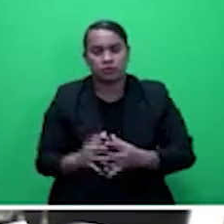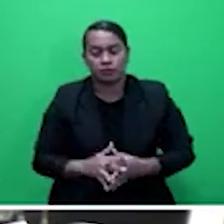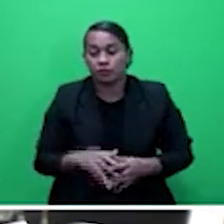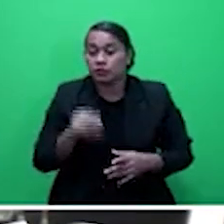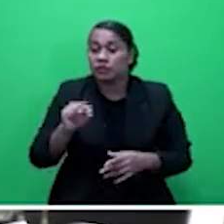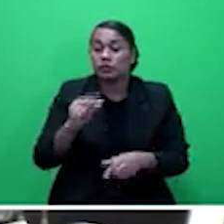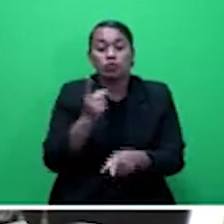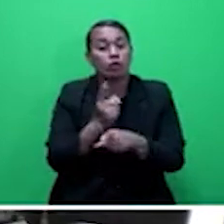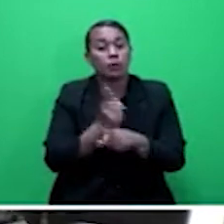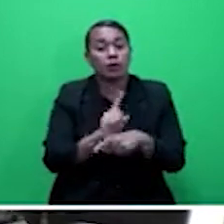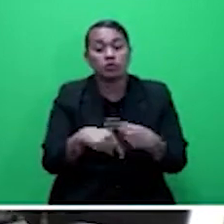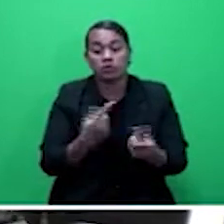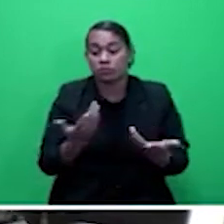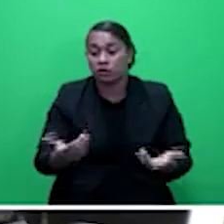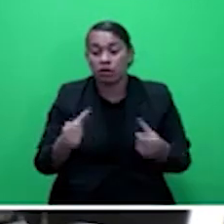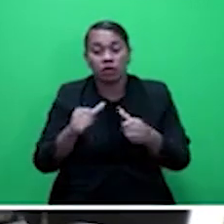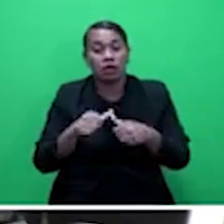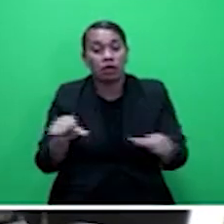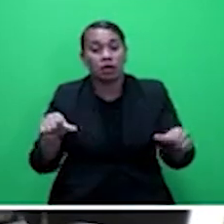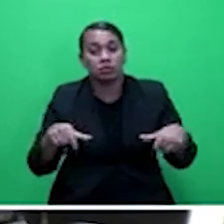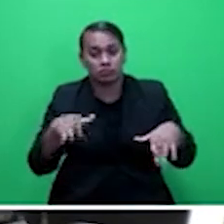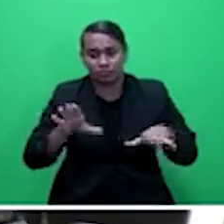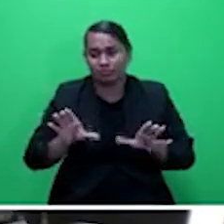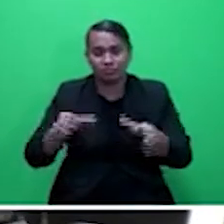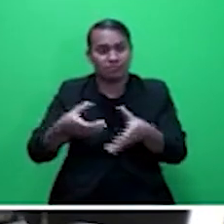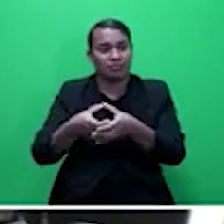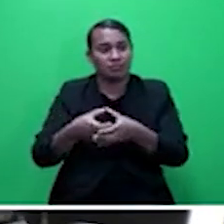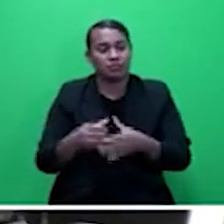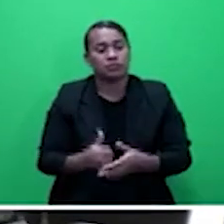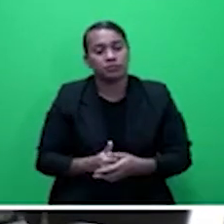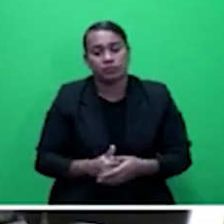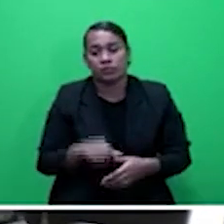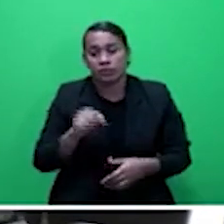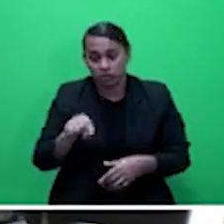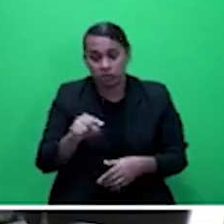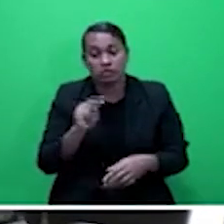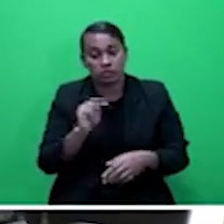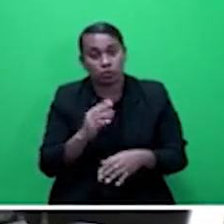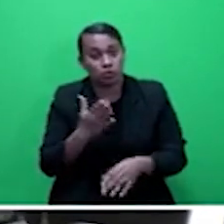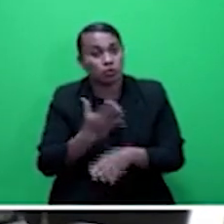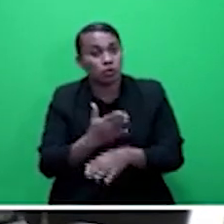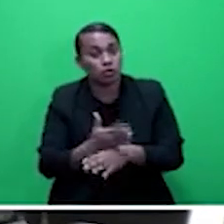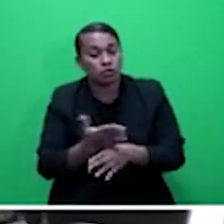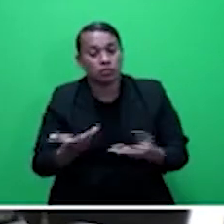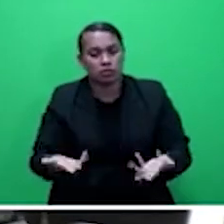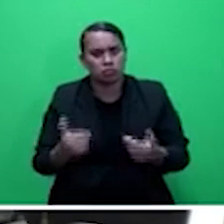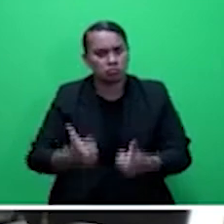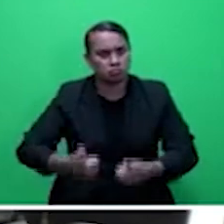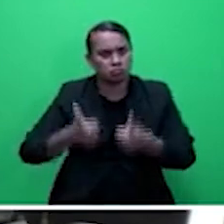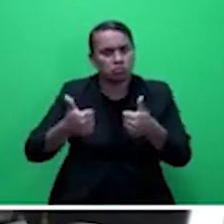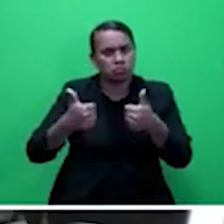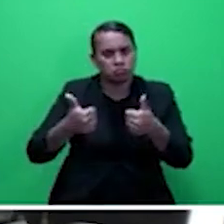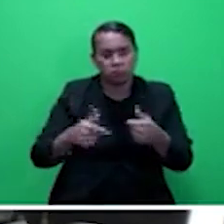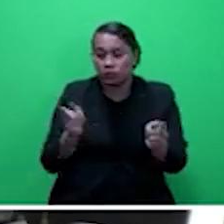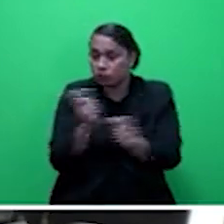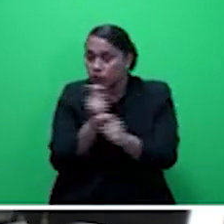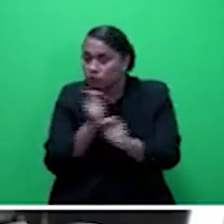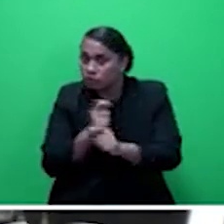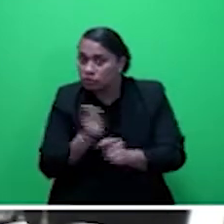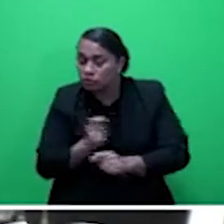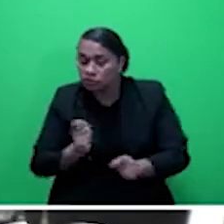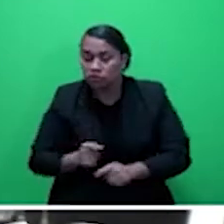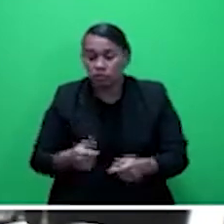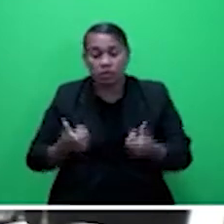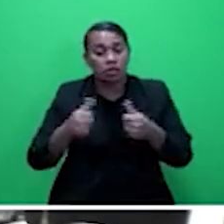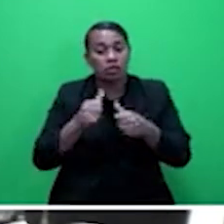sector. And this initiative would be a game changer to the agriculture sector, Honorable Speaker, as it would be, it would really